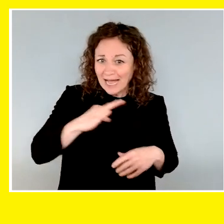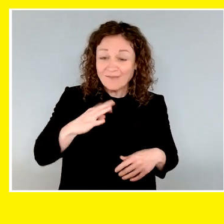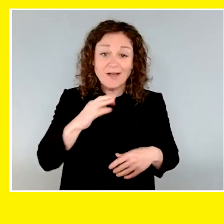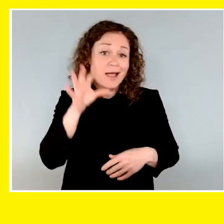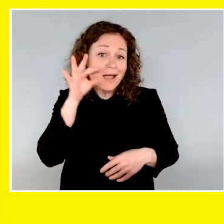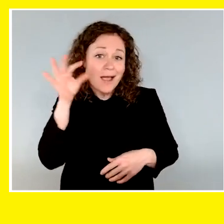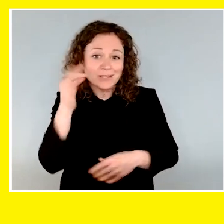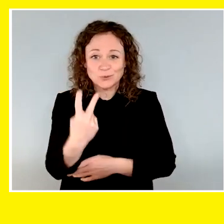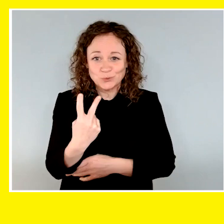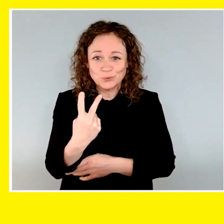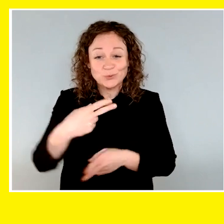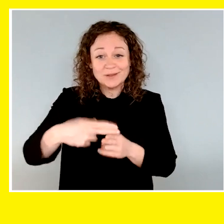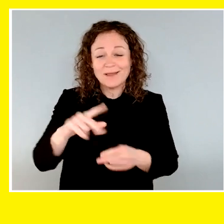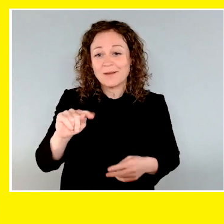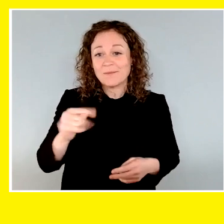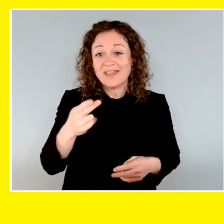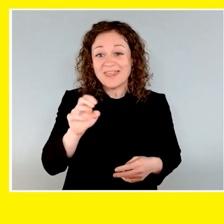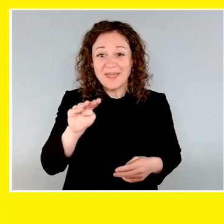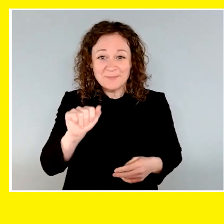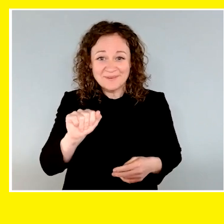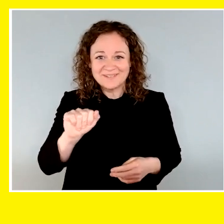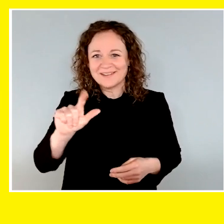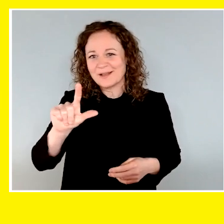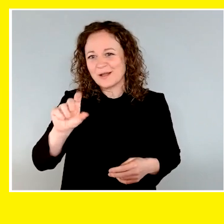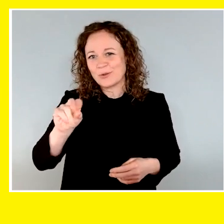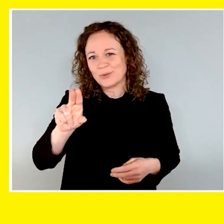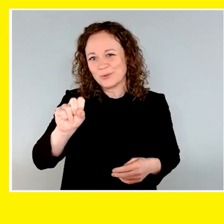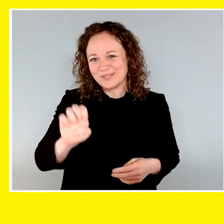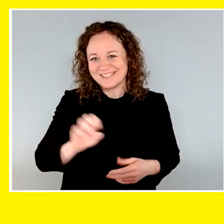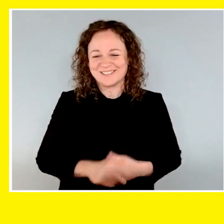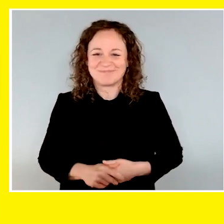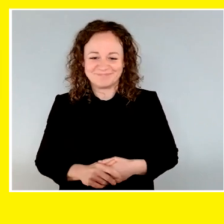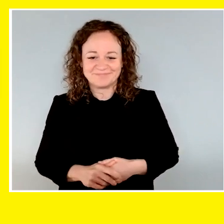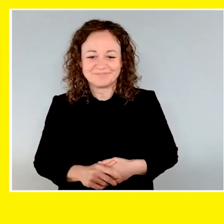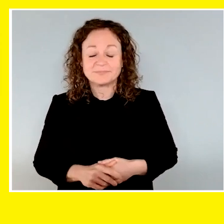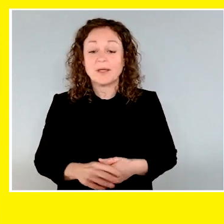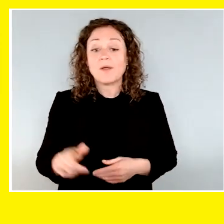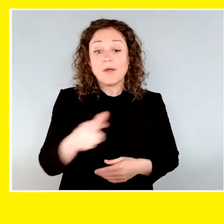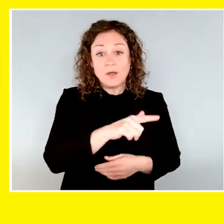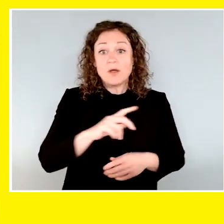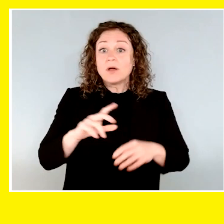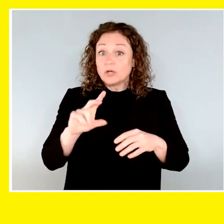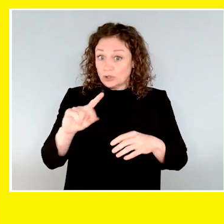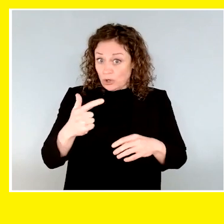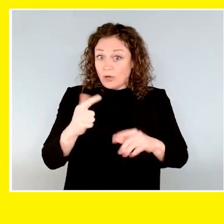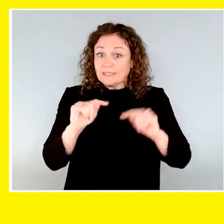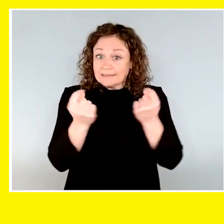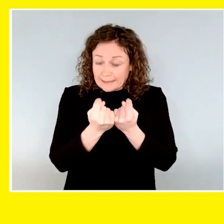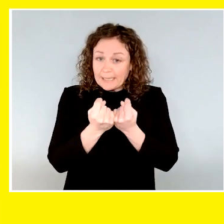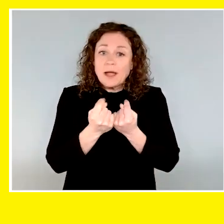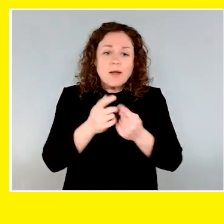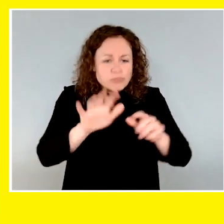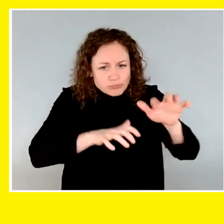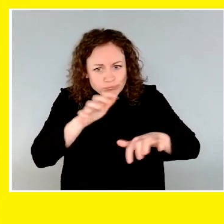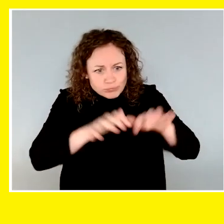and Louise, who come and go from this space. Our dog care and welfare team groom each dog regularly, and we also have an exam